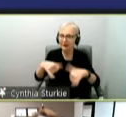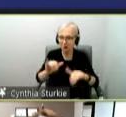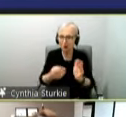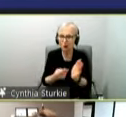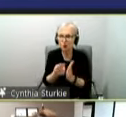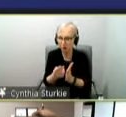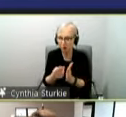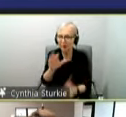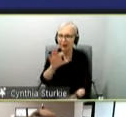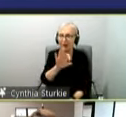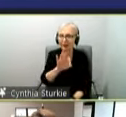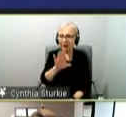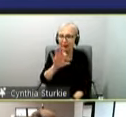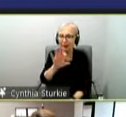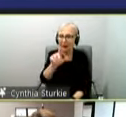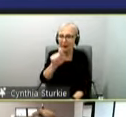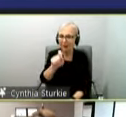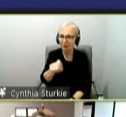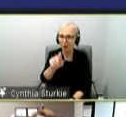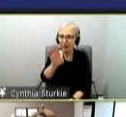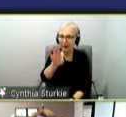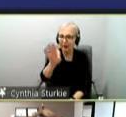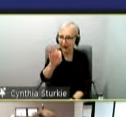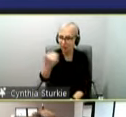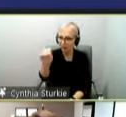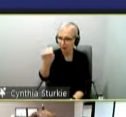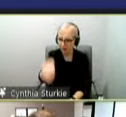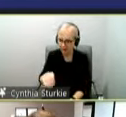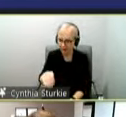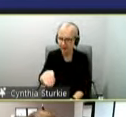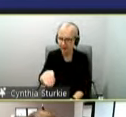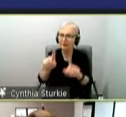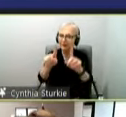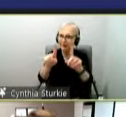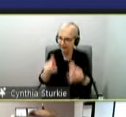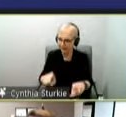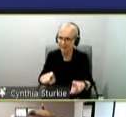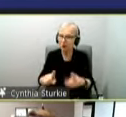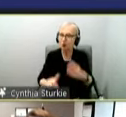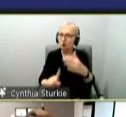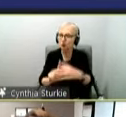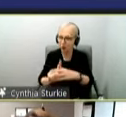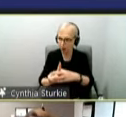about 99.9% of our current sequences coming back as the Delta variant.